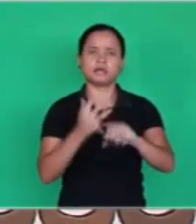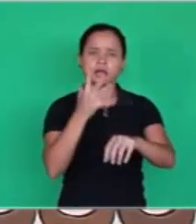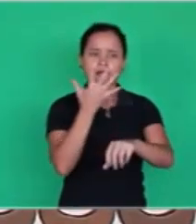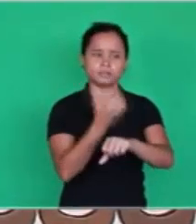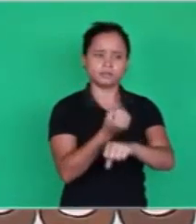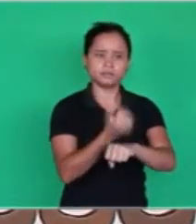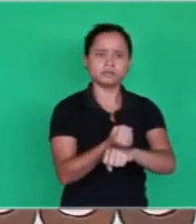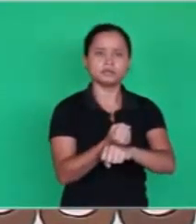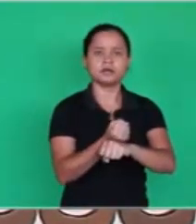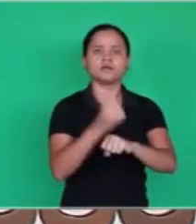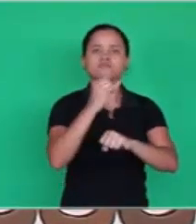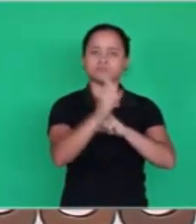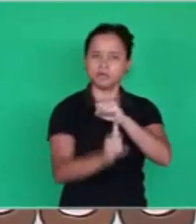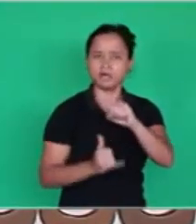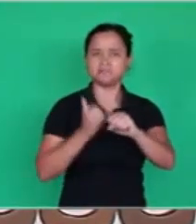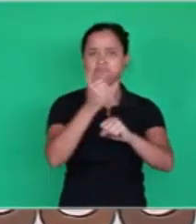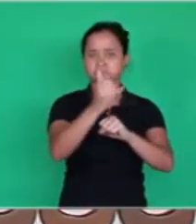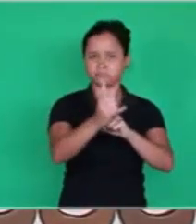made of atoms.